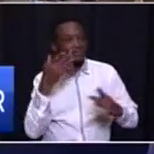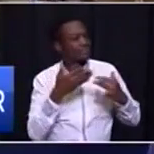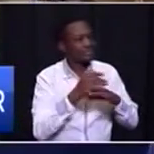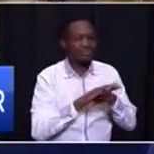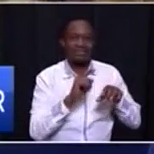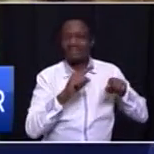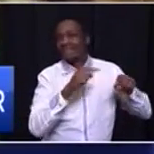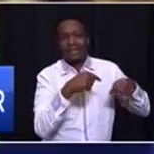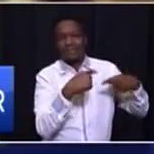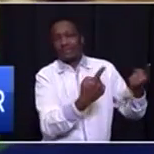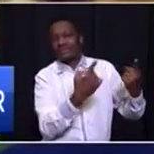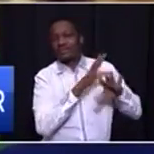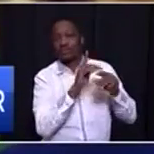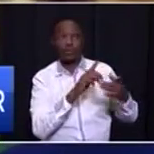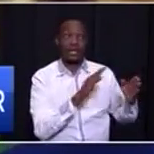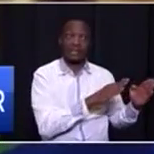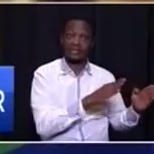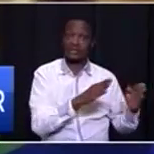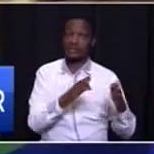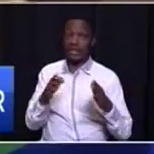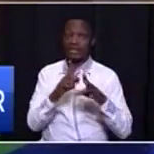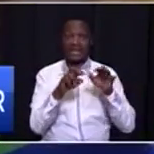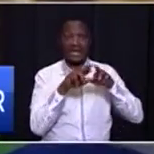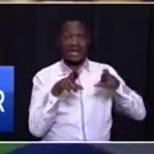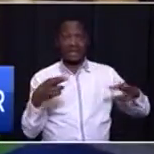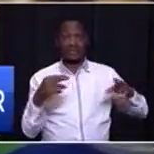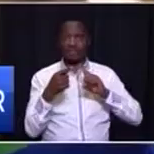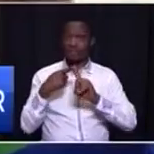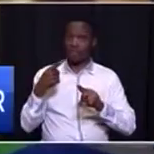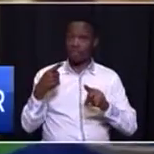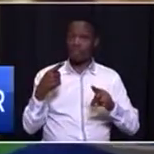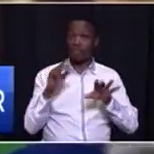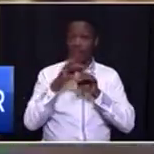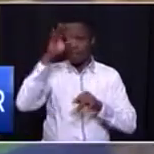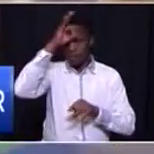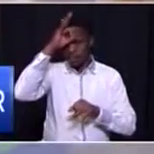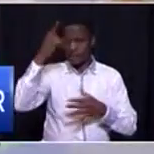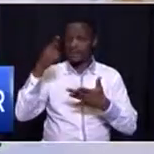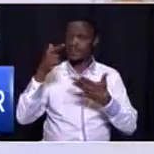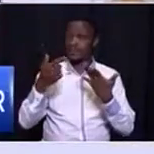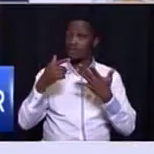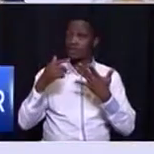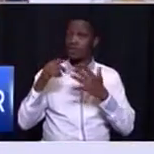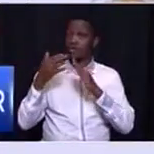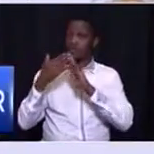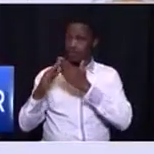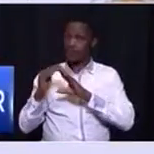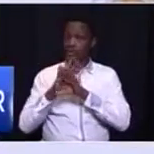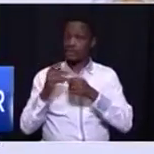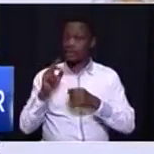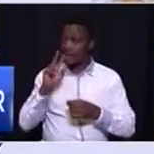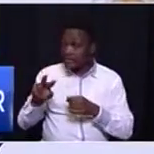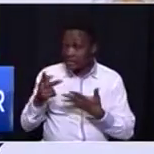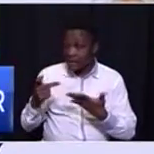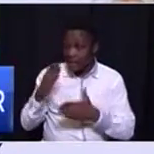police to do. We are redirecting resources away from policing communities to policing the underground